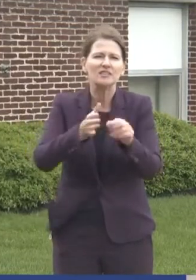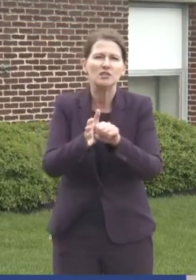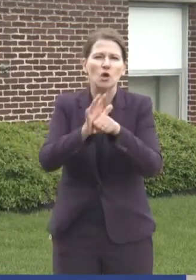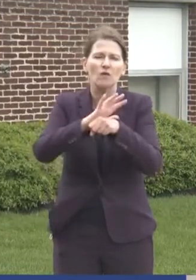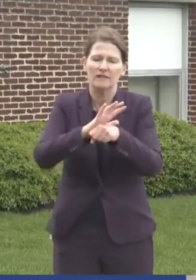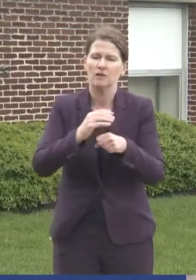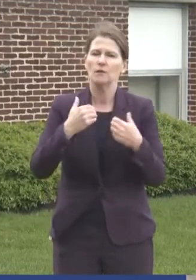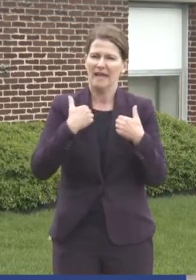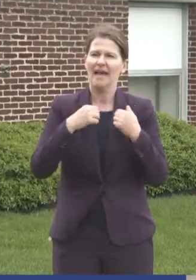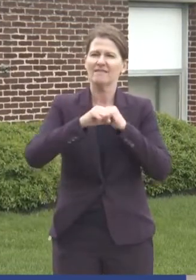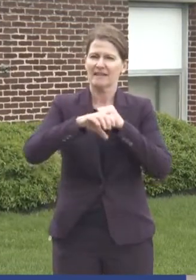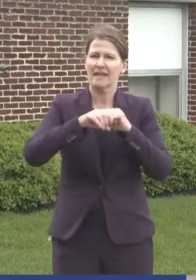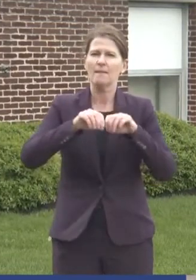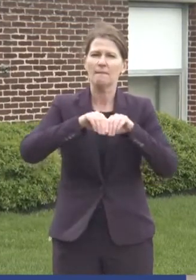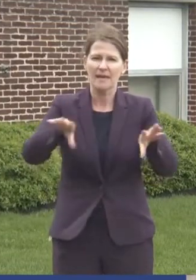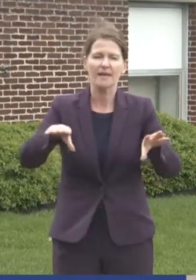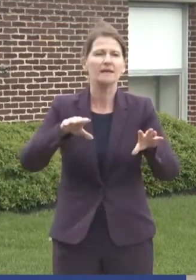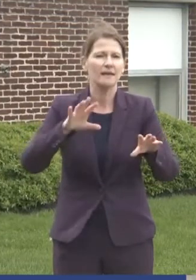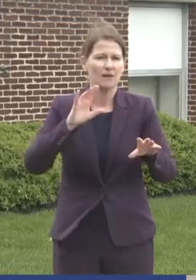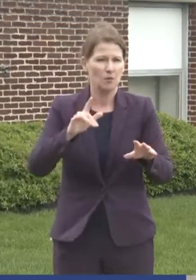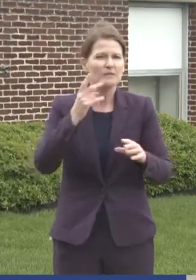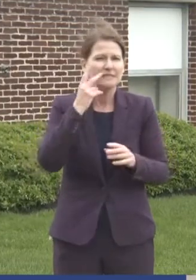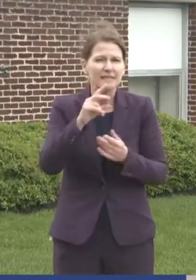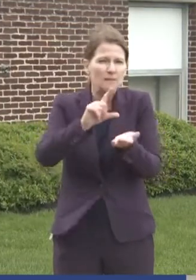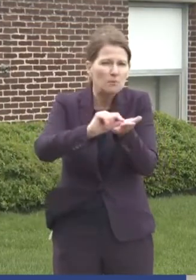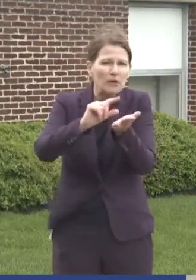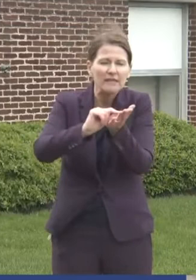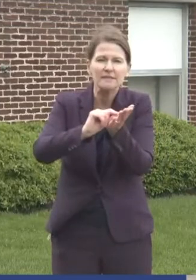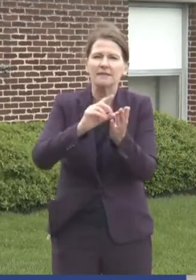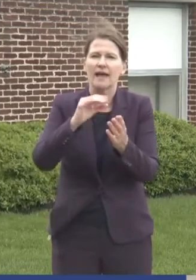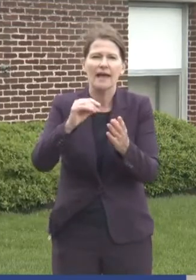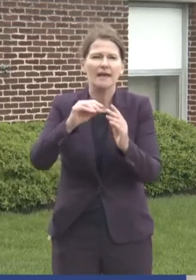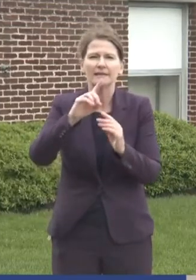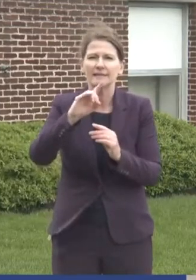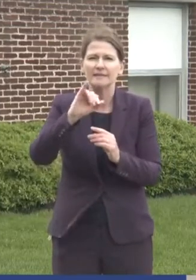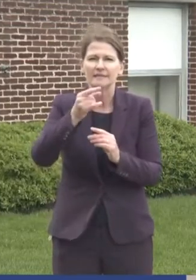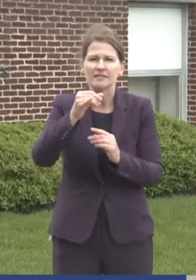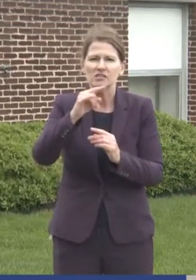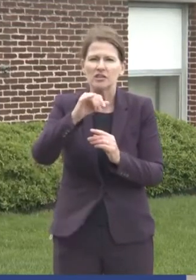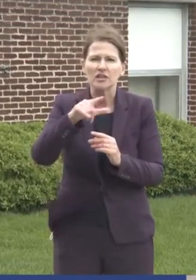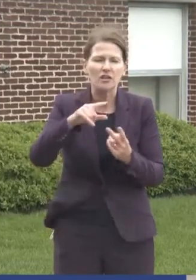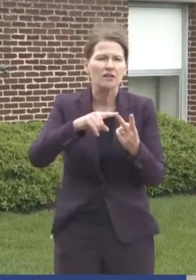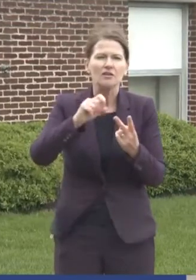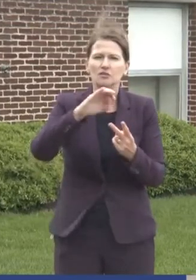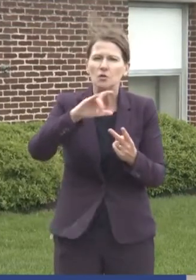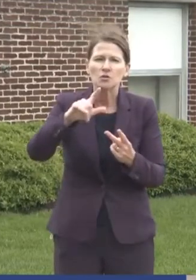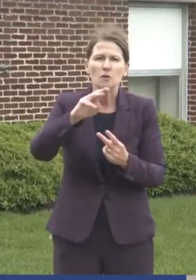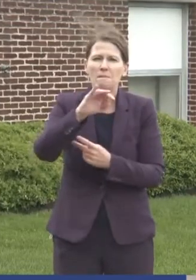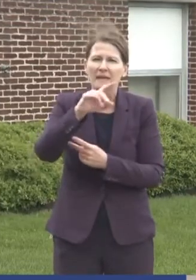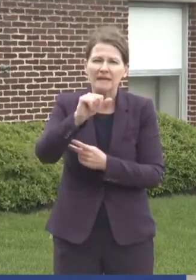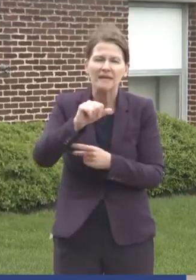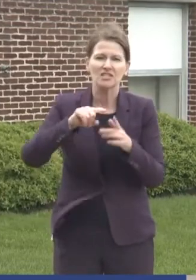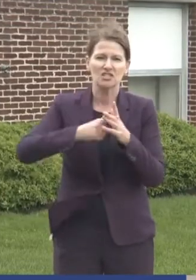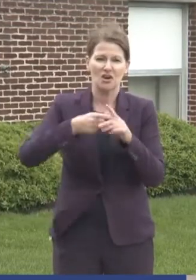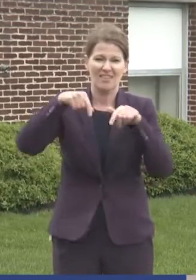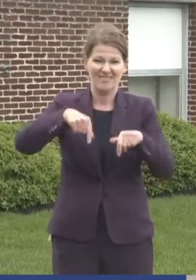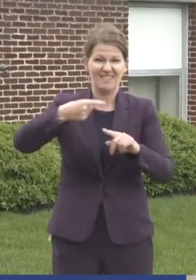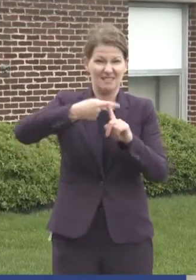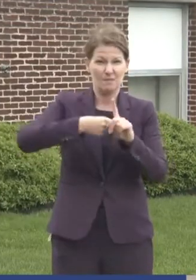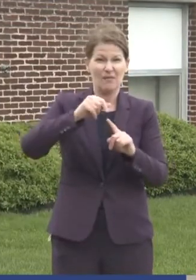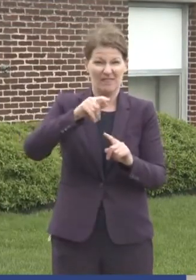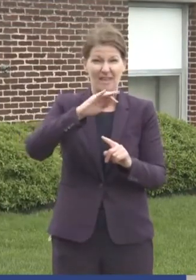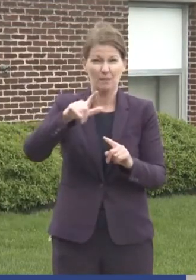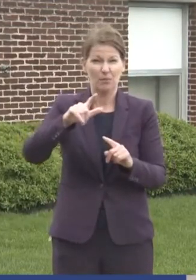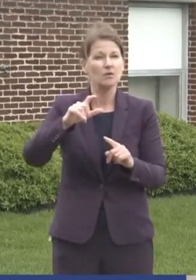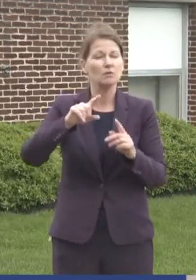coming out. It's going to be coming out in print and digital. It's going to be on social media and it's going to be starting in this month. So we